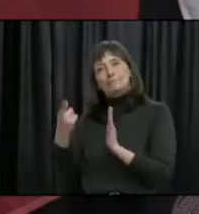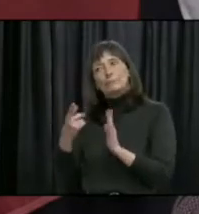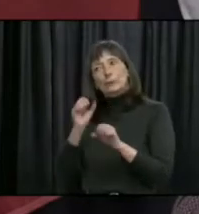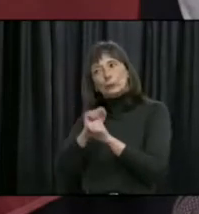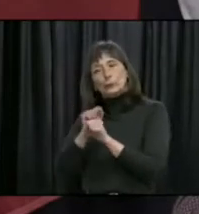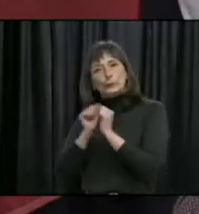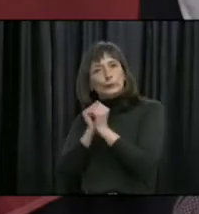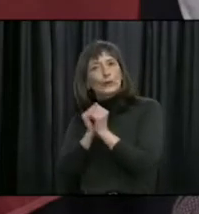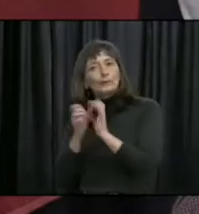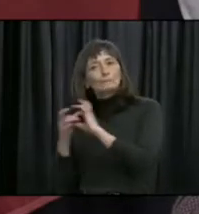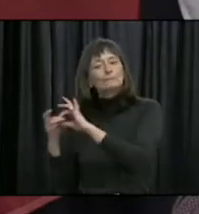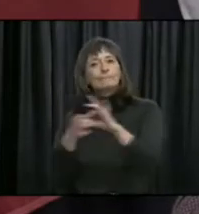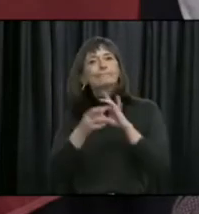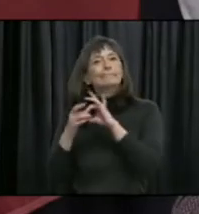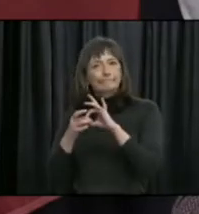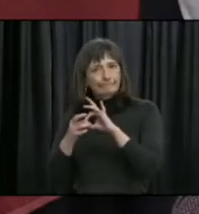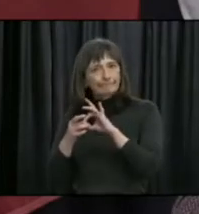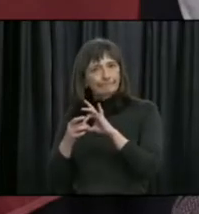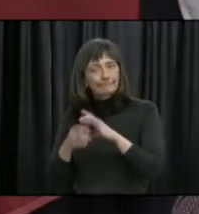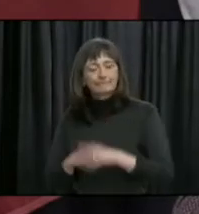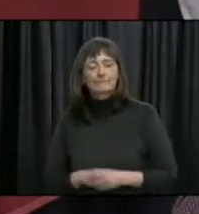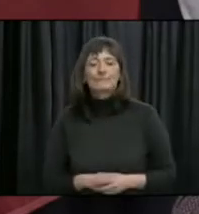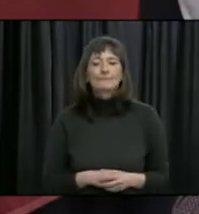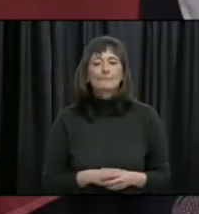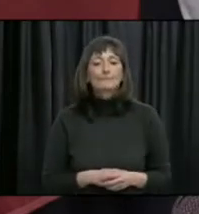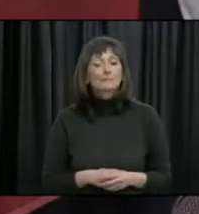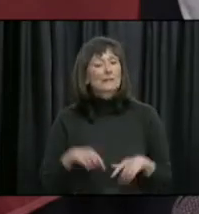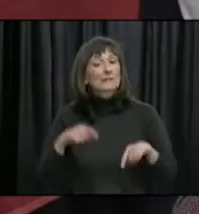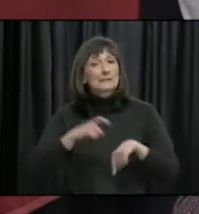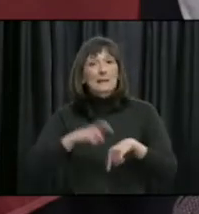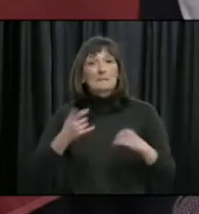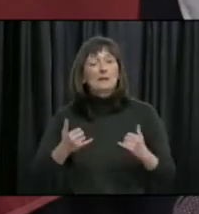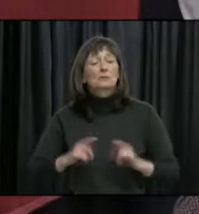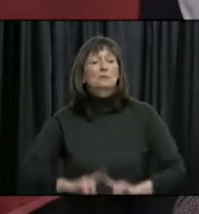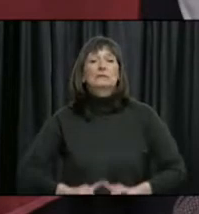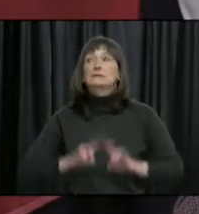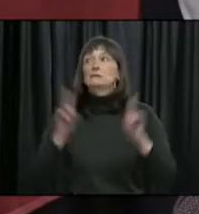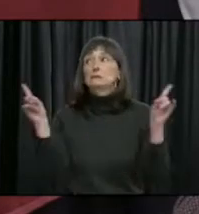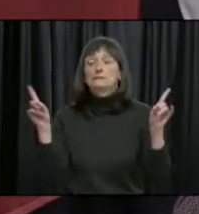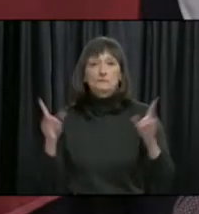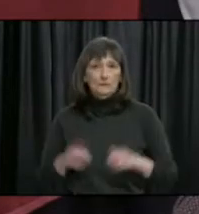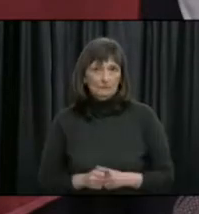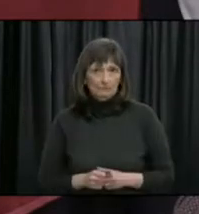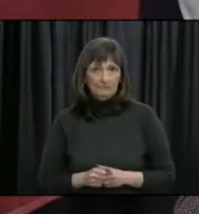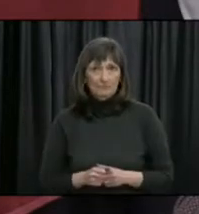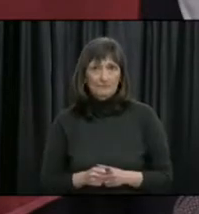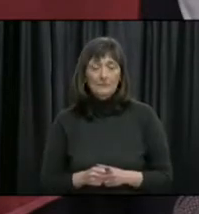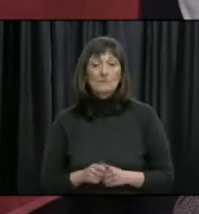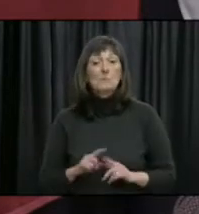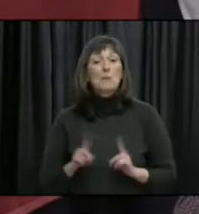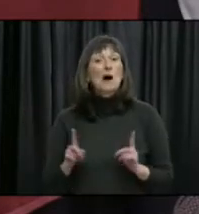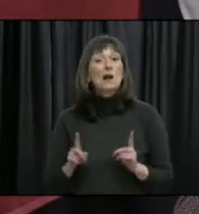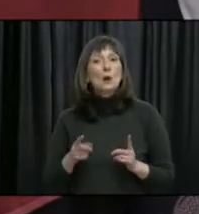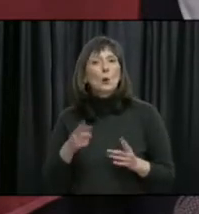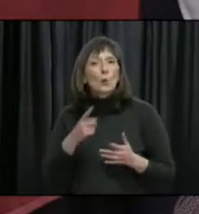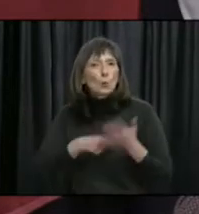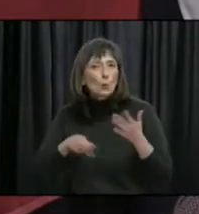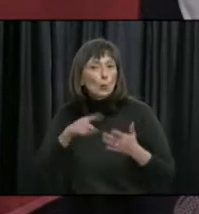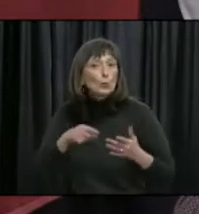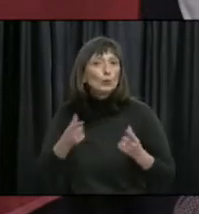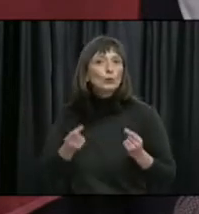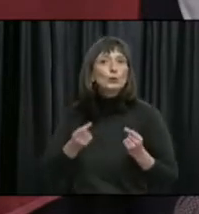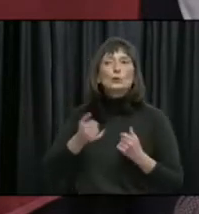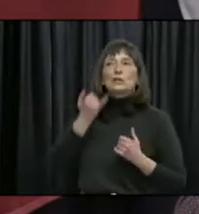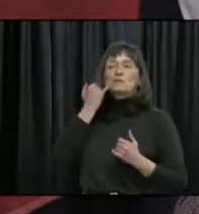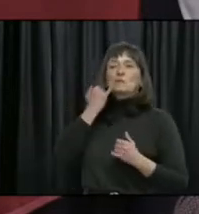together towards a common goal. We're in a different time. There is no question. But it's how we decide to face the